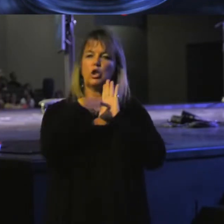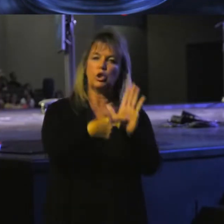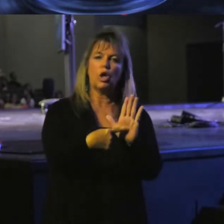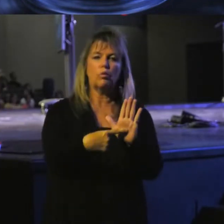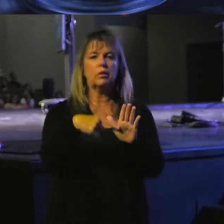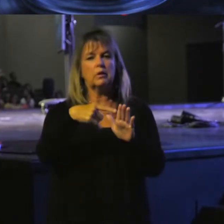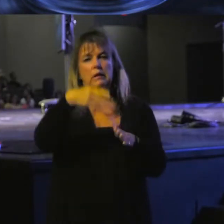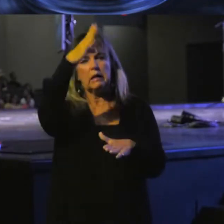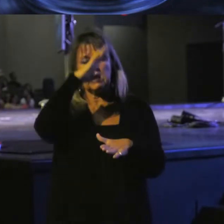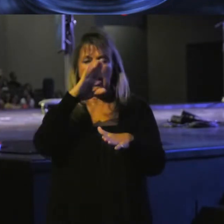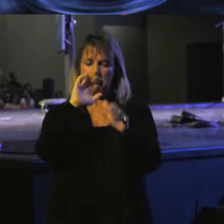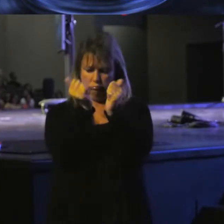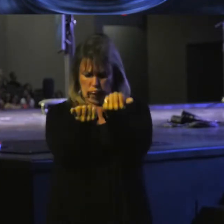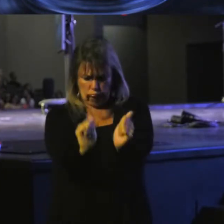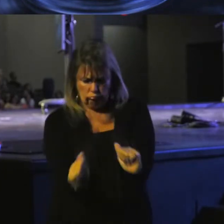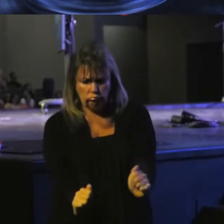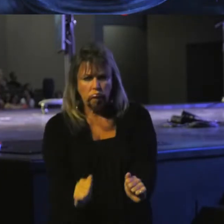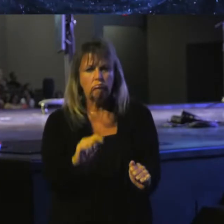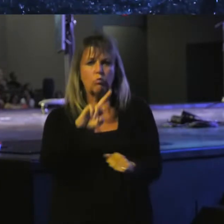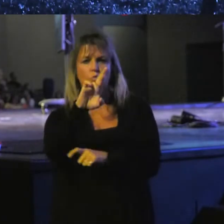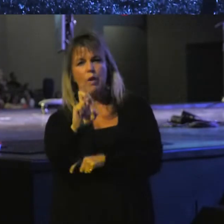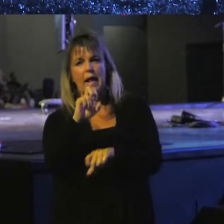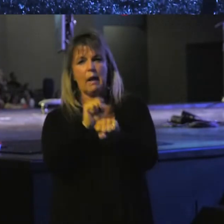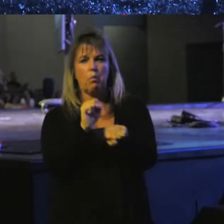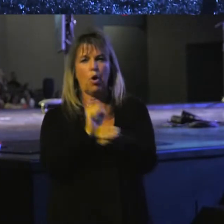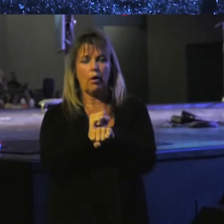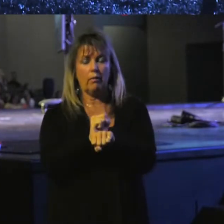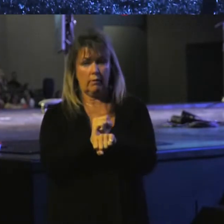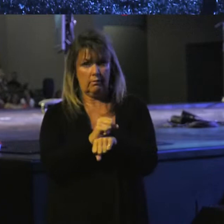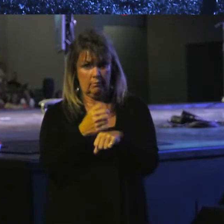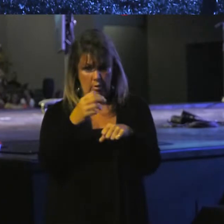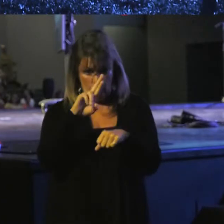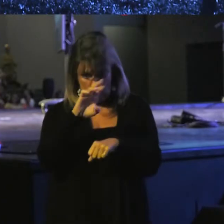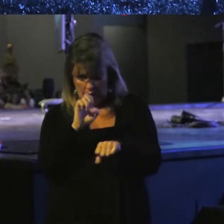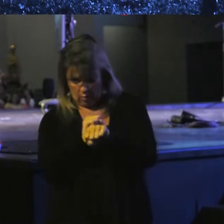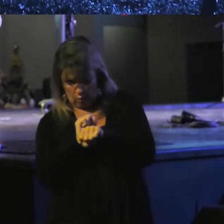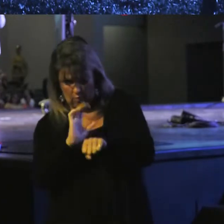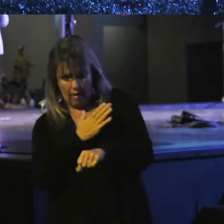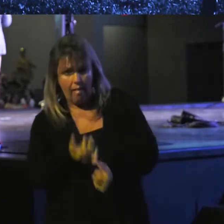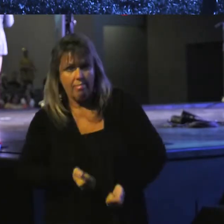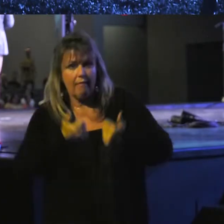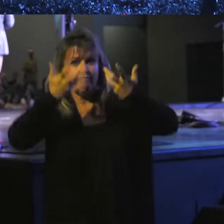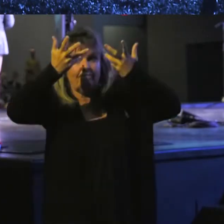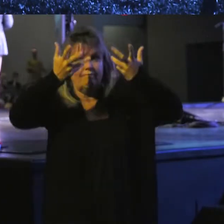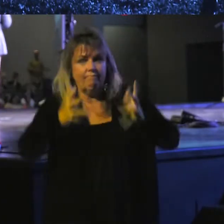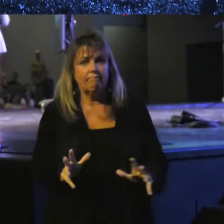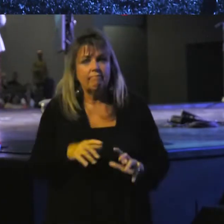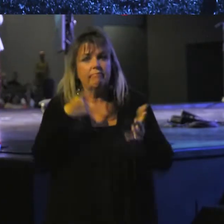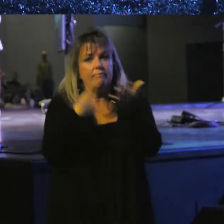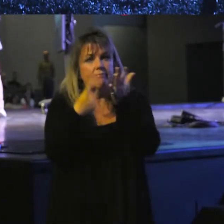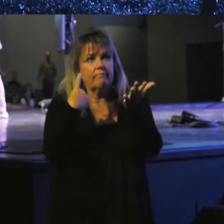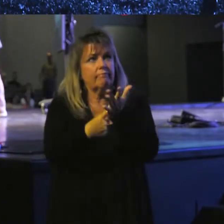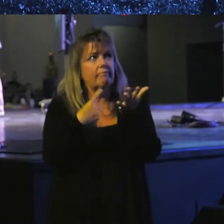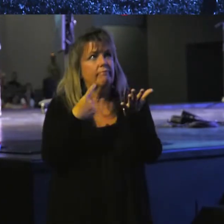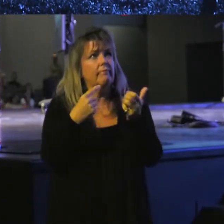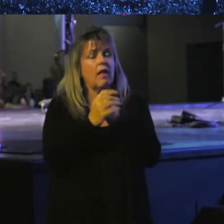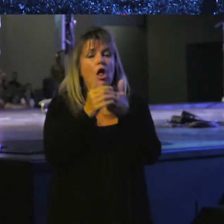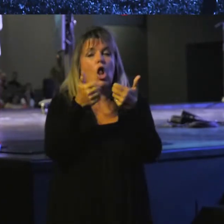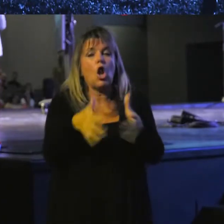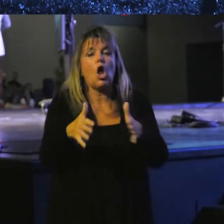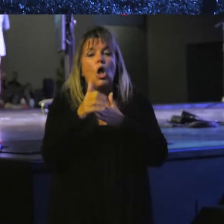reworking. And then of course, after we reworked our lives, we talked about lost